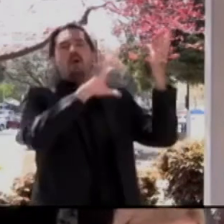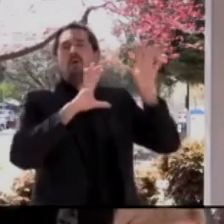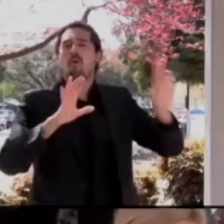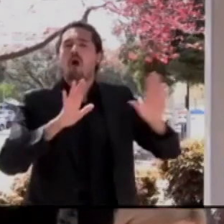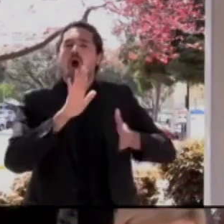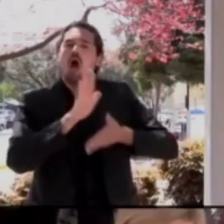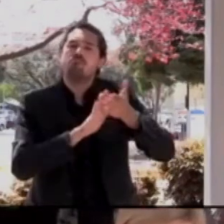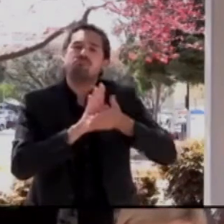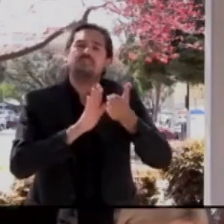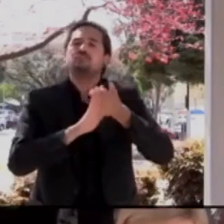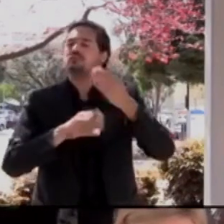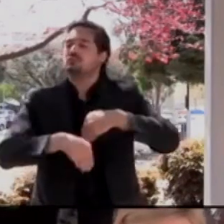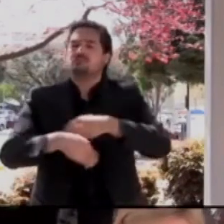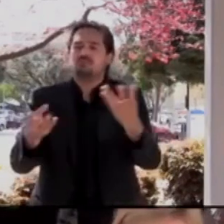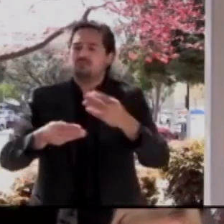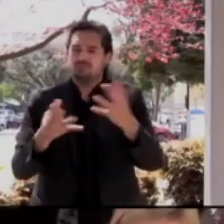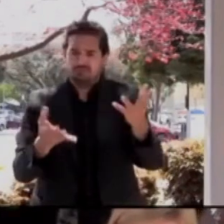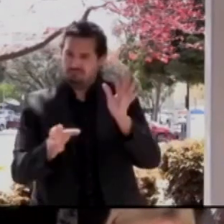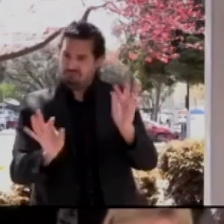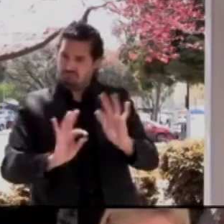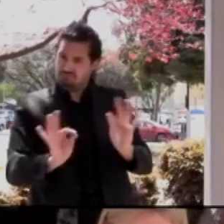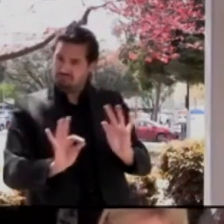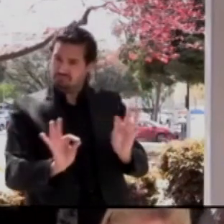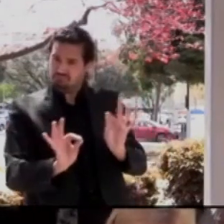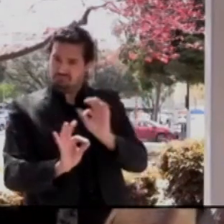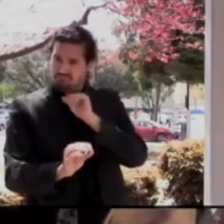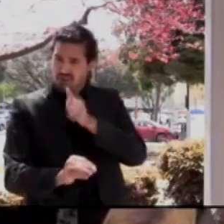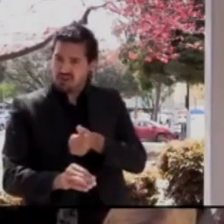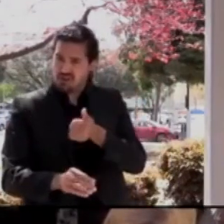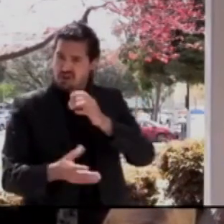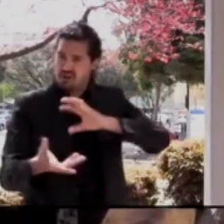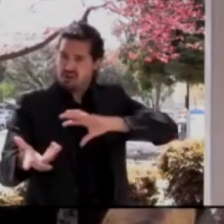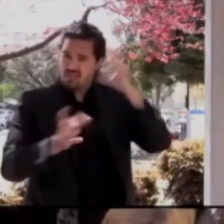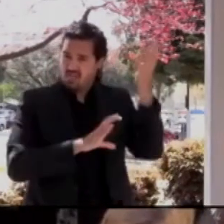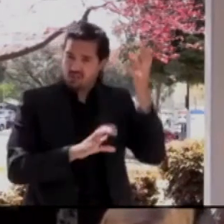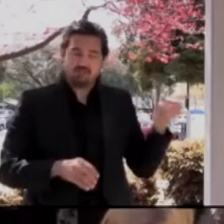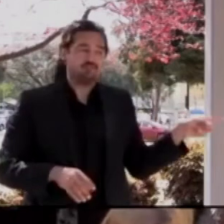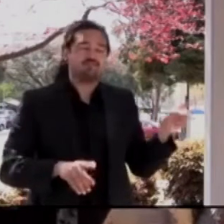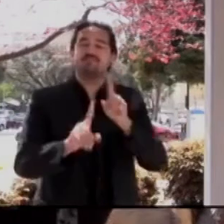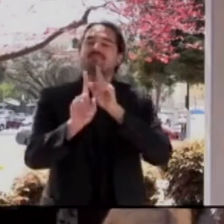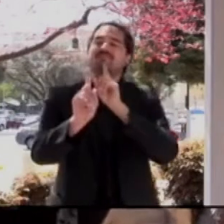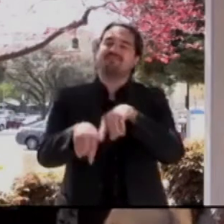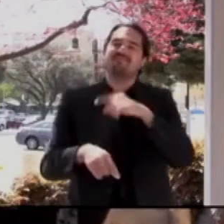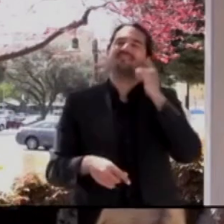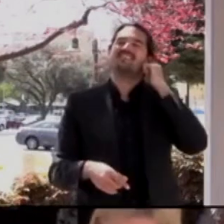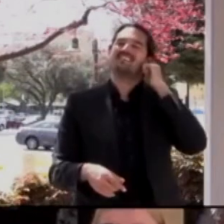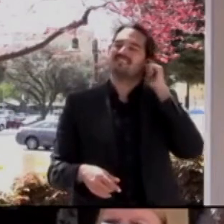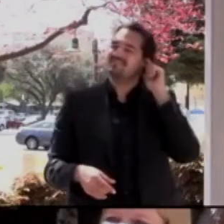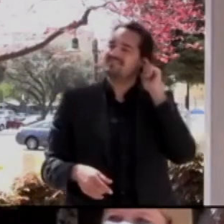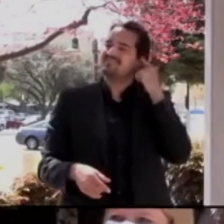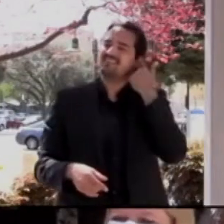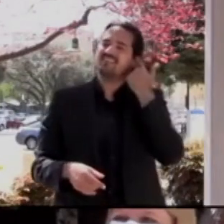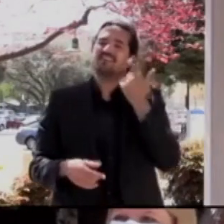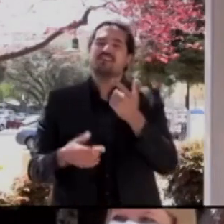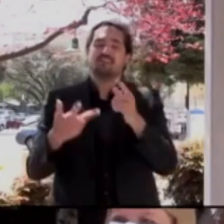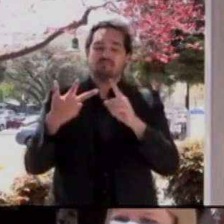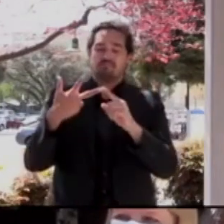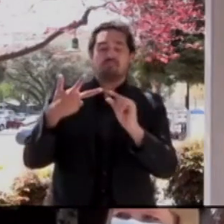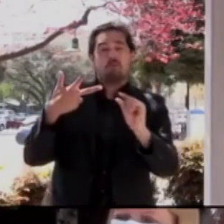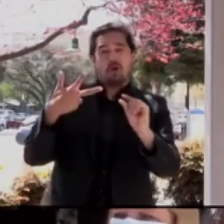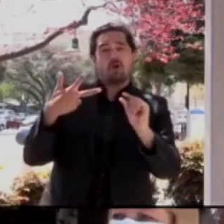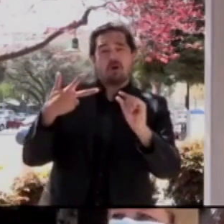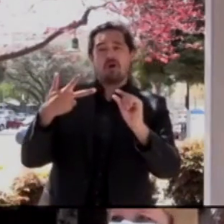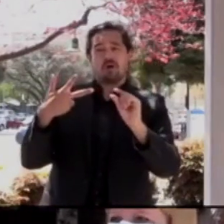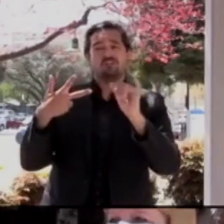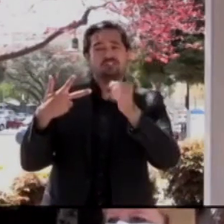So does it mitigate the fact that we don't have that much vaccine and then we can pull it out of circulation? And the answer is yes. Yes, it's